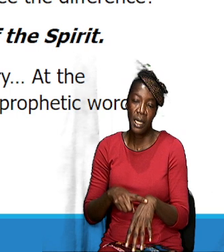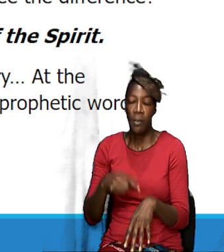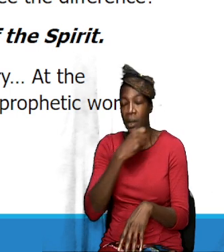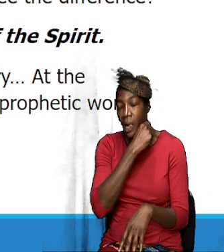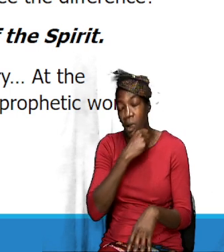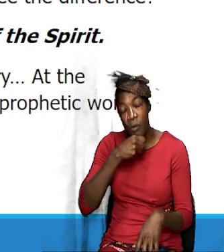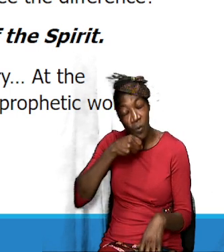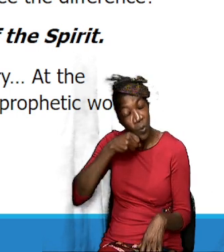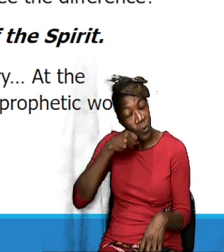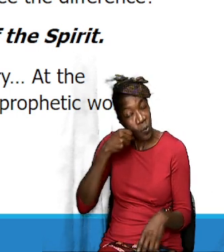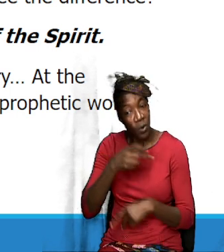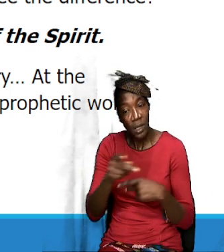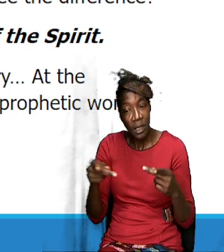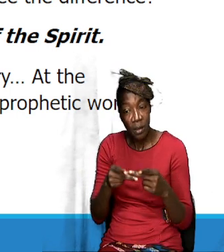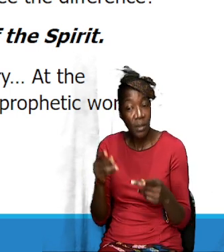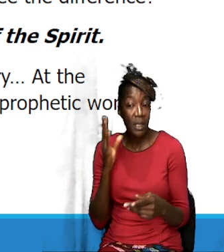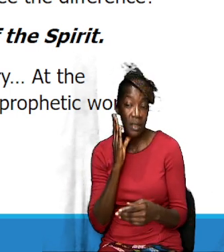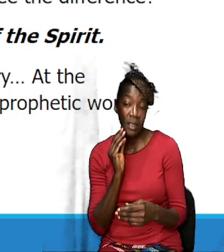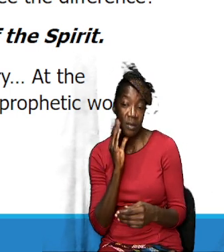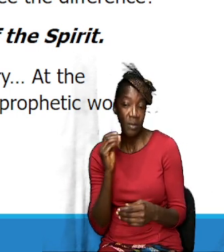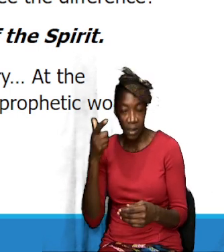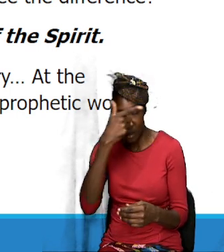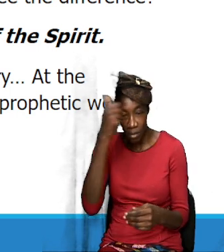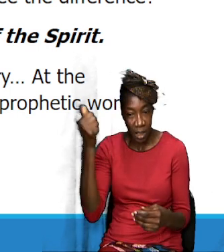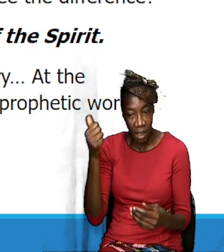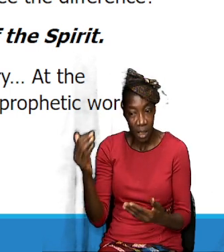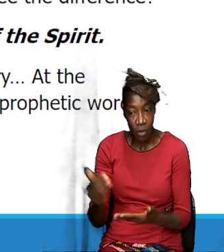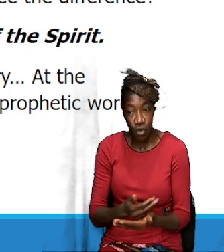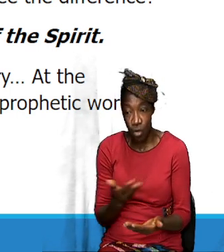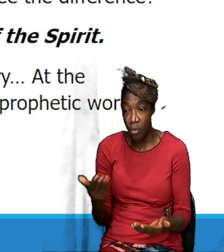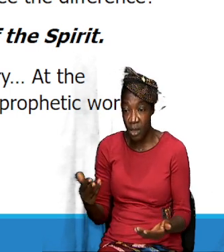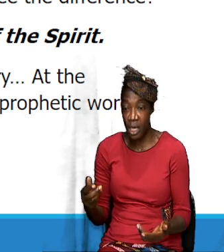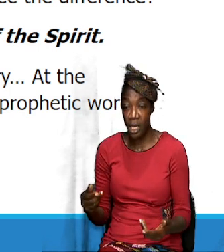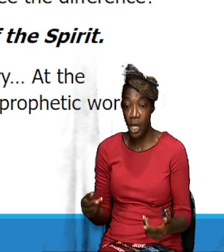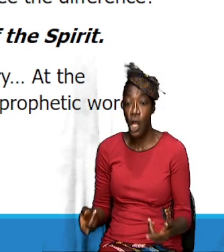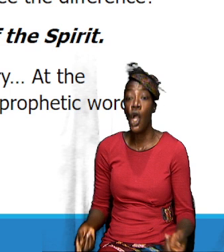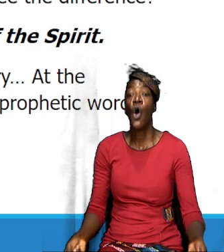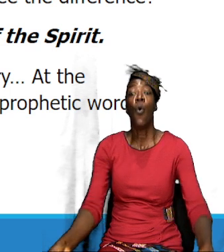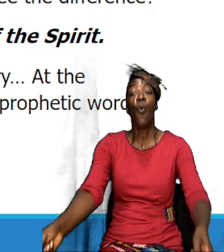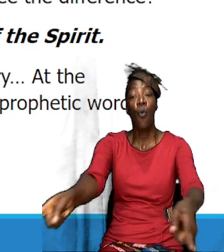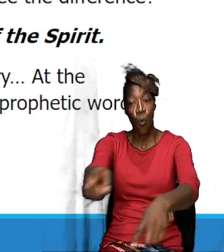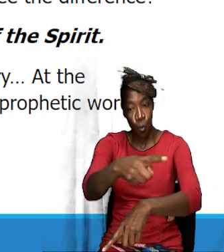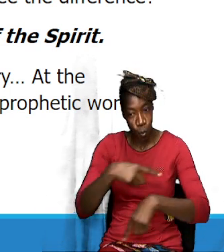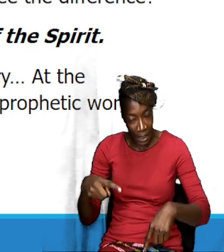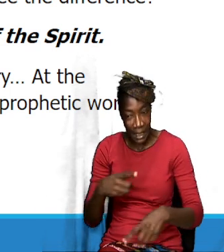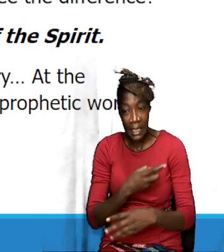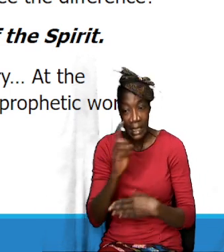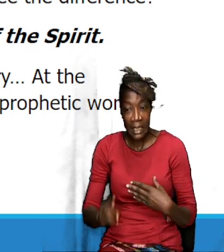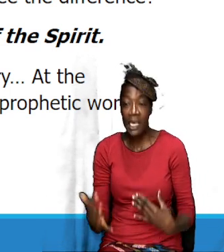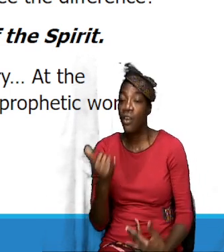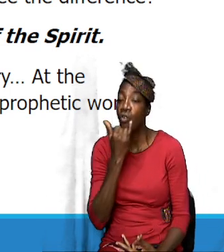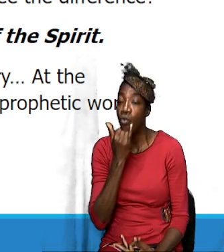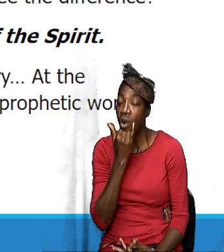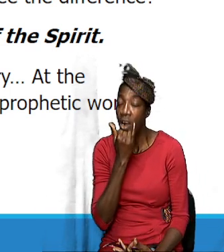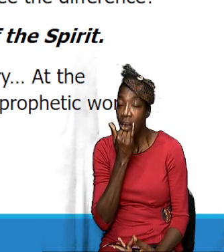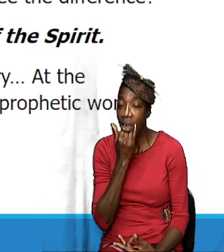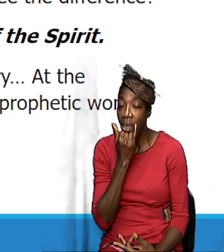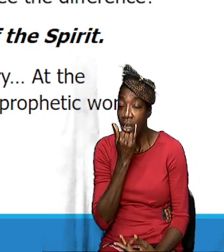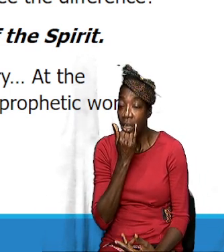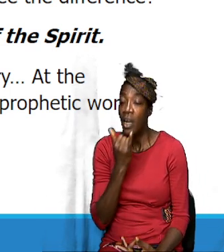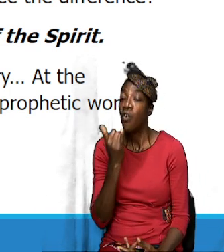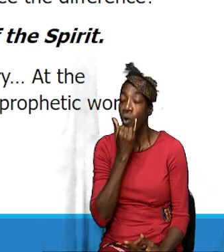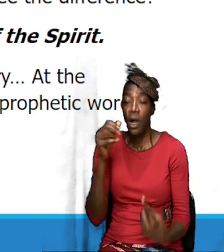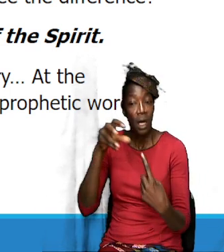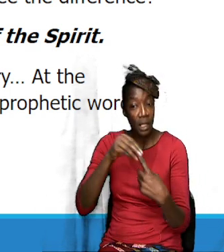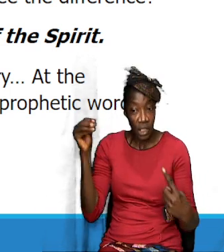experience is because of something that we did wrong. You know, we made a wrong decision, we